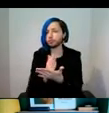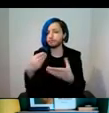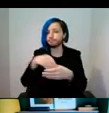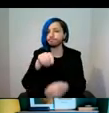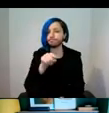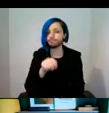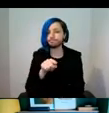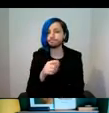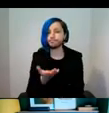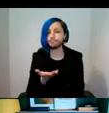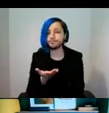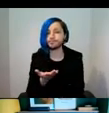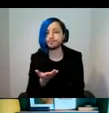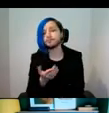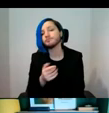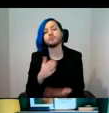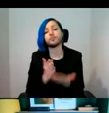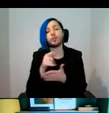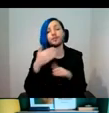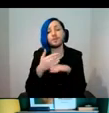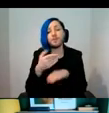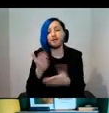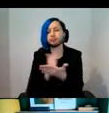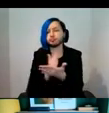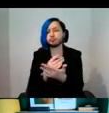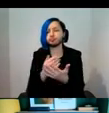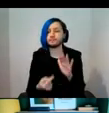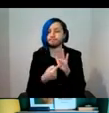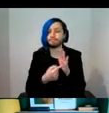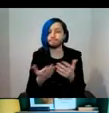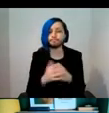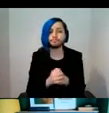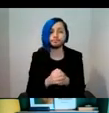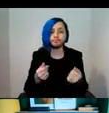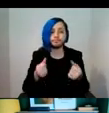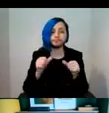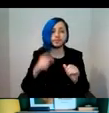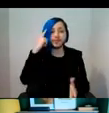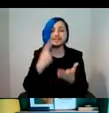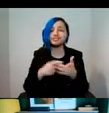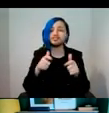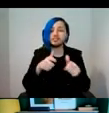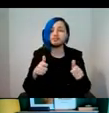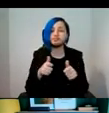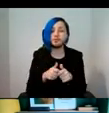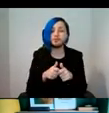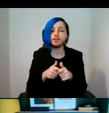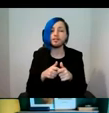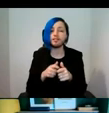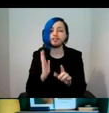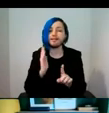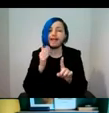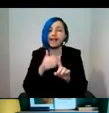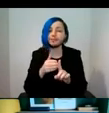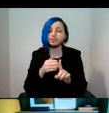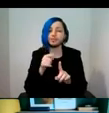this work. So the decision model attempts to take those contexts